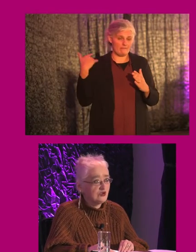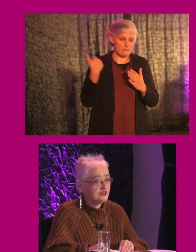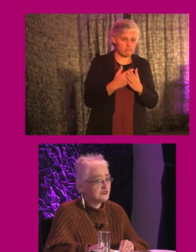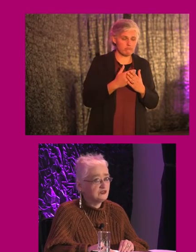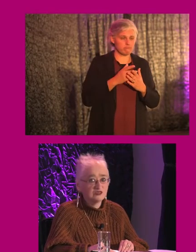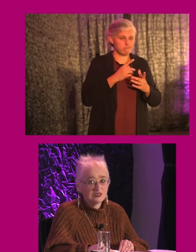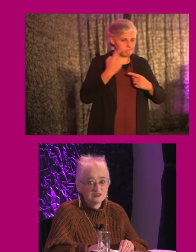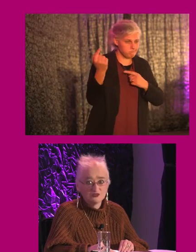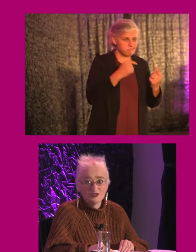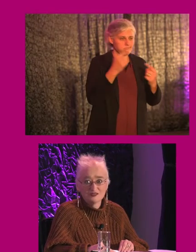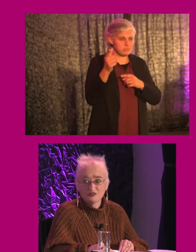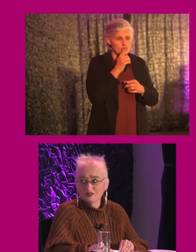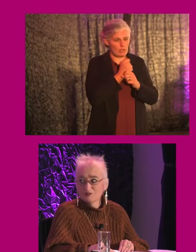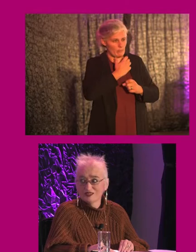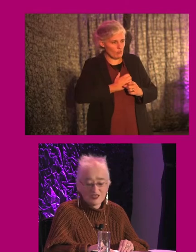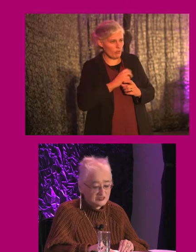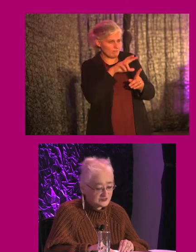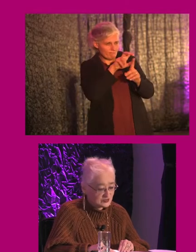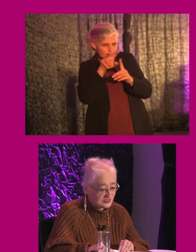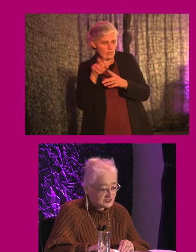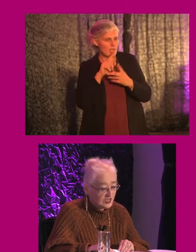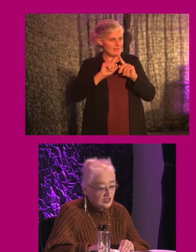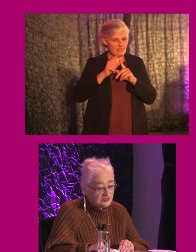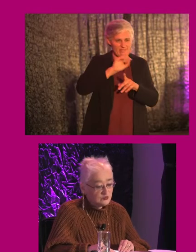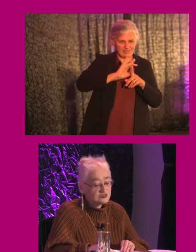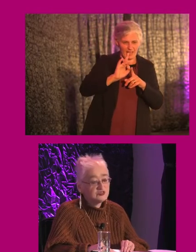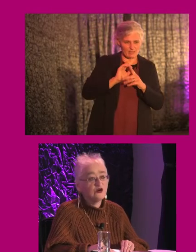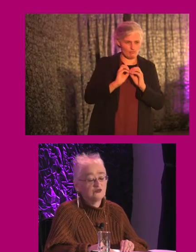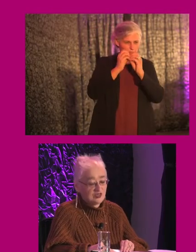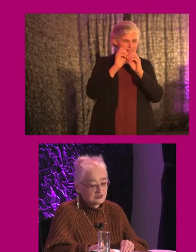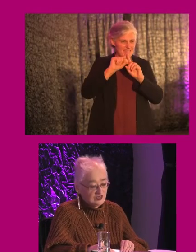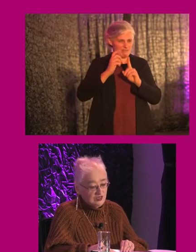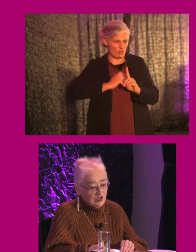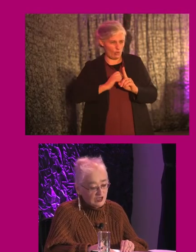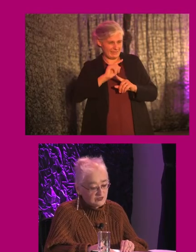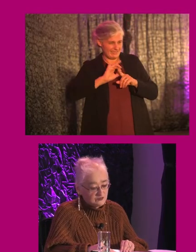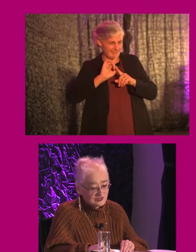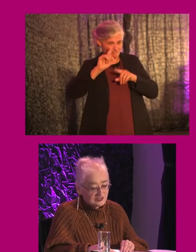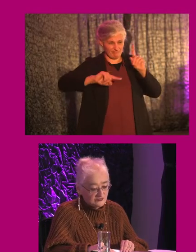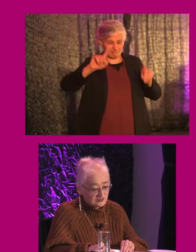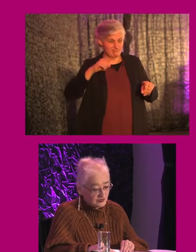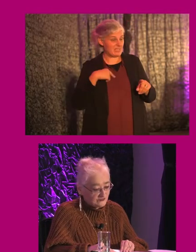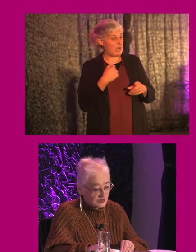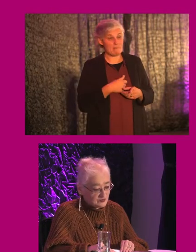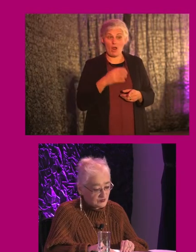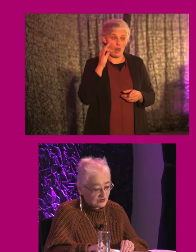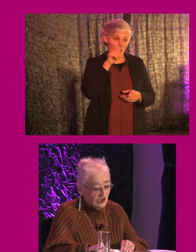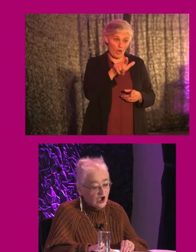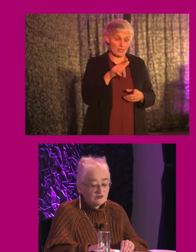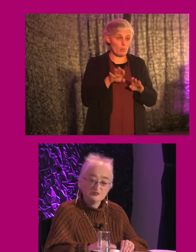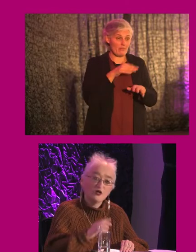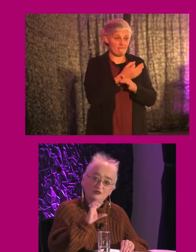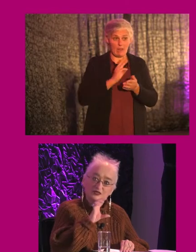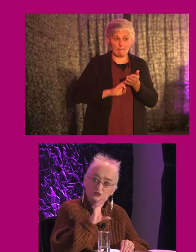toilets, looking at toilets, looking at plans of toilets. So much so that I've even been gifted by a family member